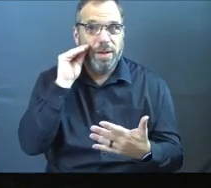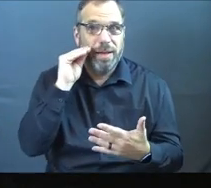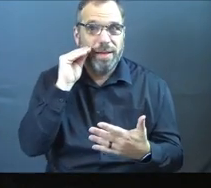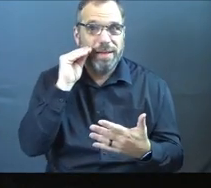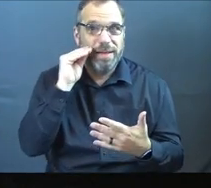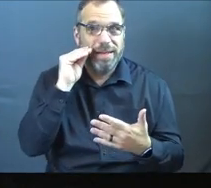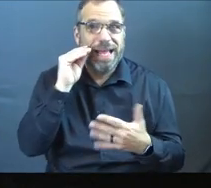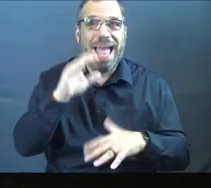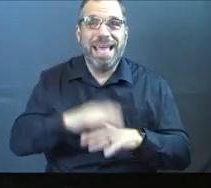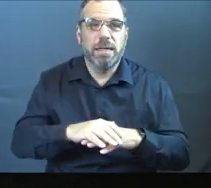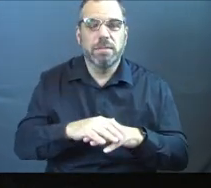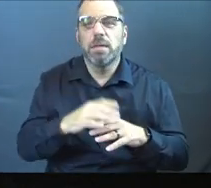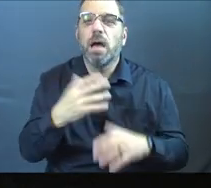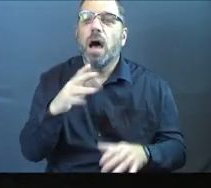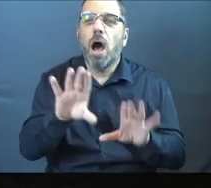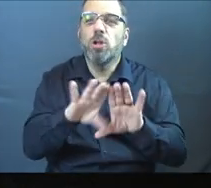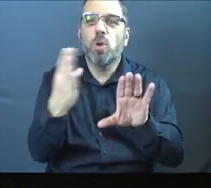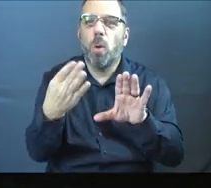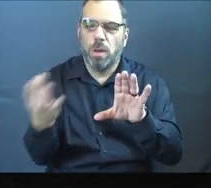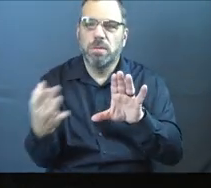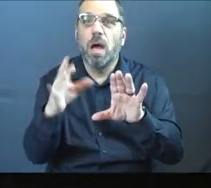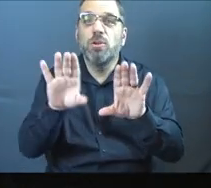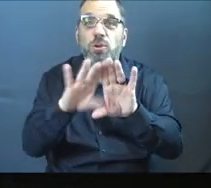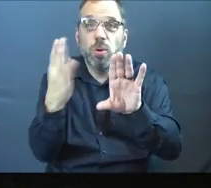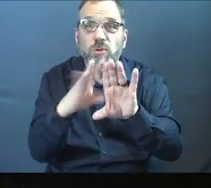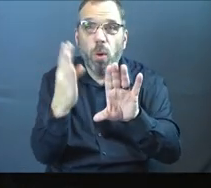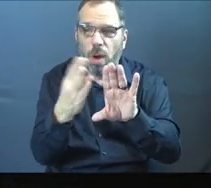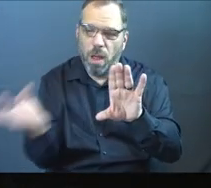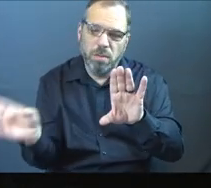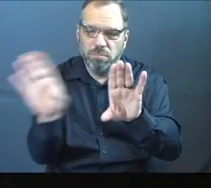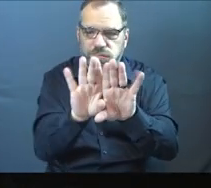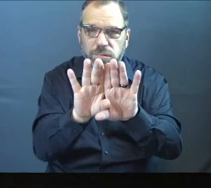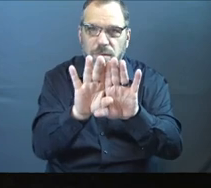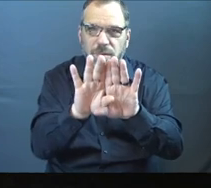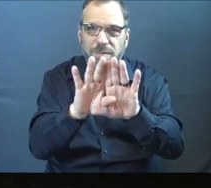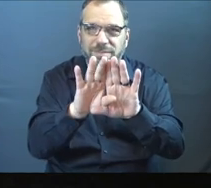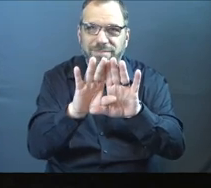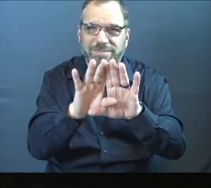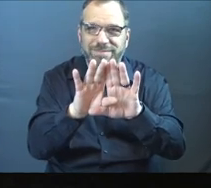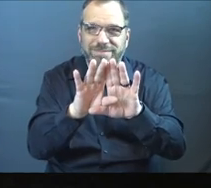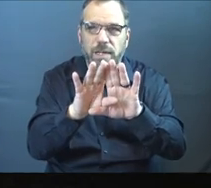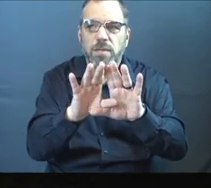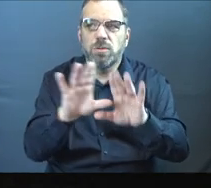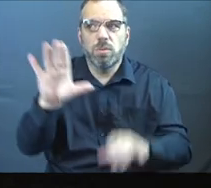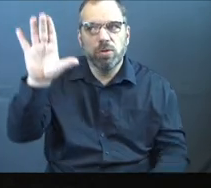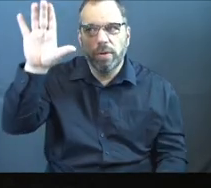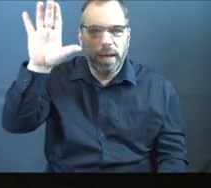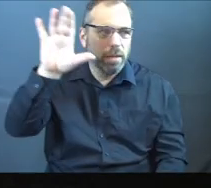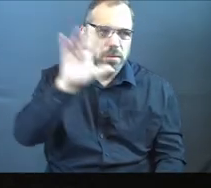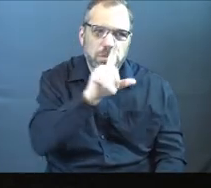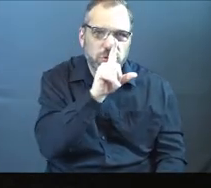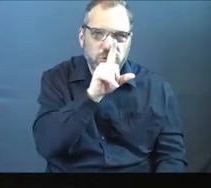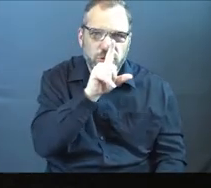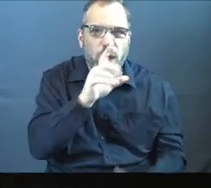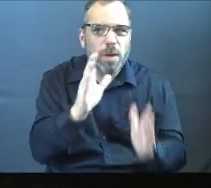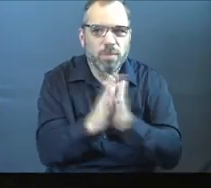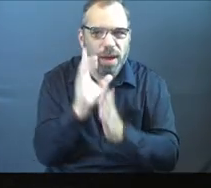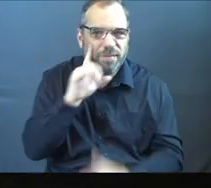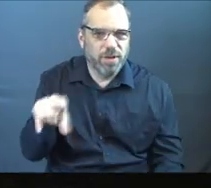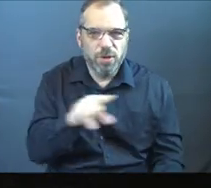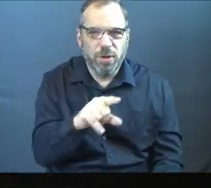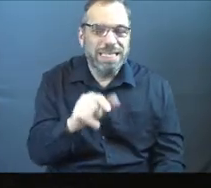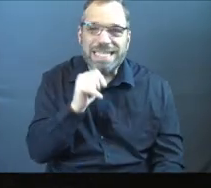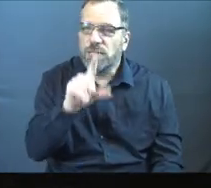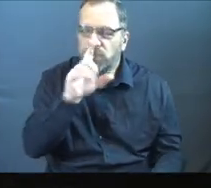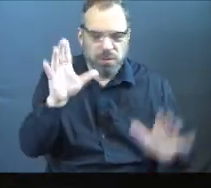hang doors. Anybody enjoy hanging doors in here? No hands, please. If so, we're praying for you because that's